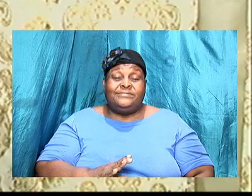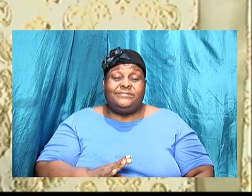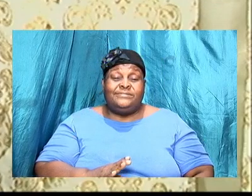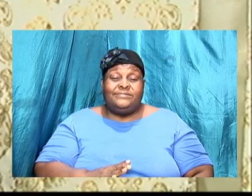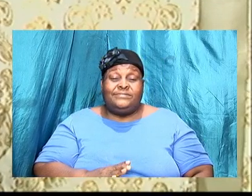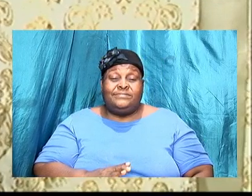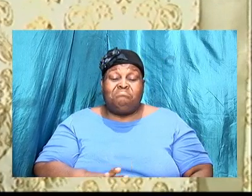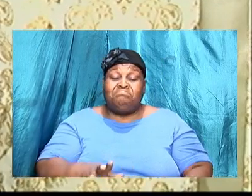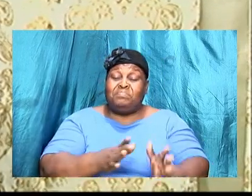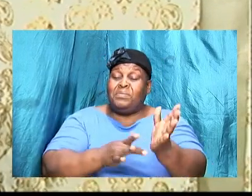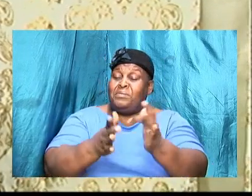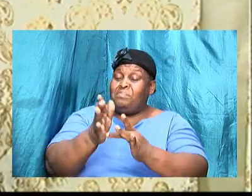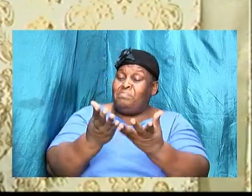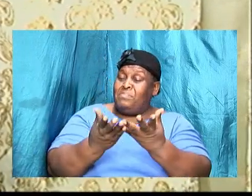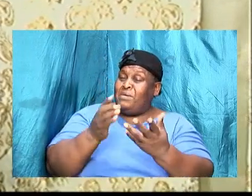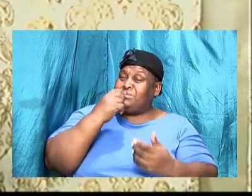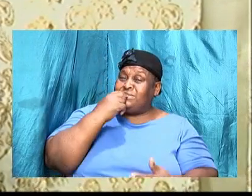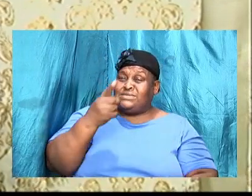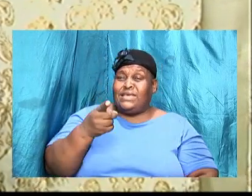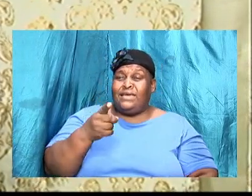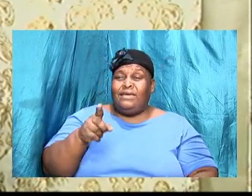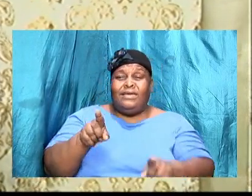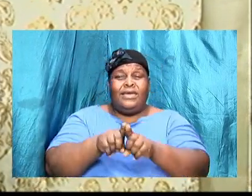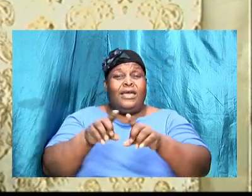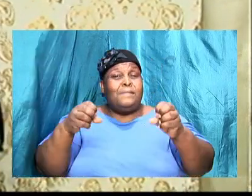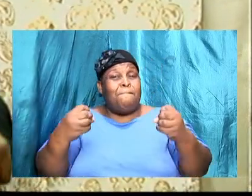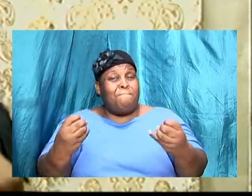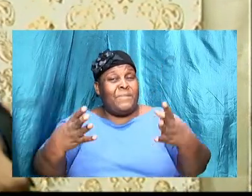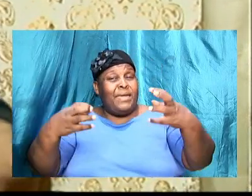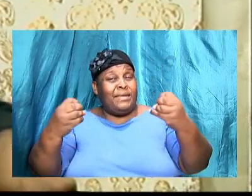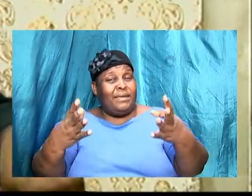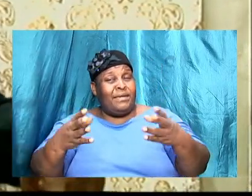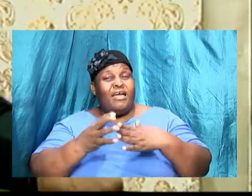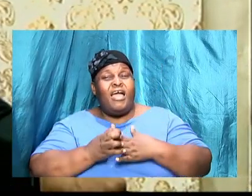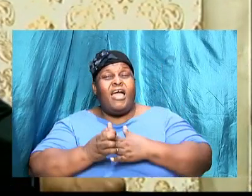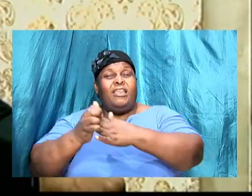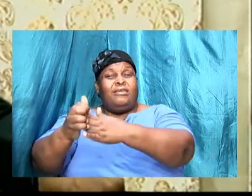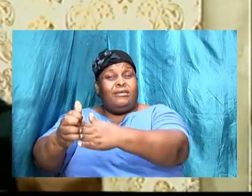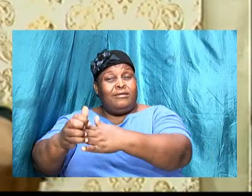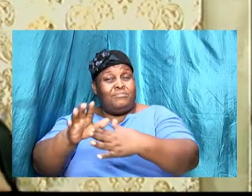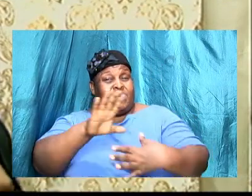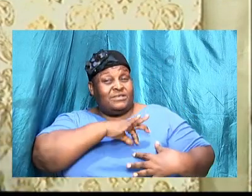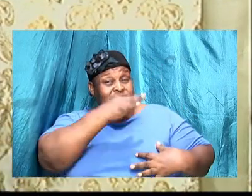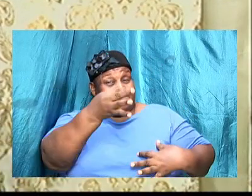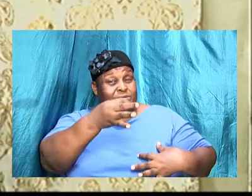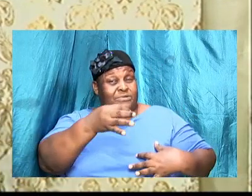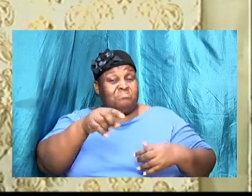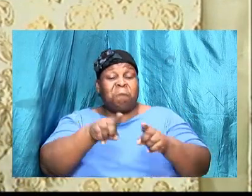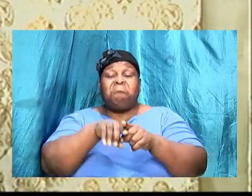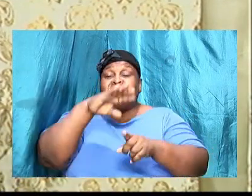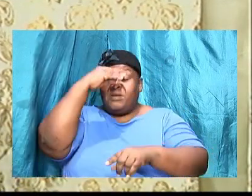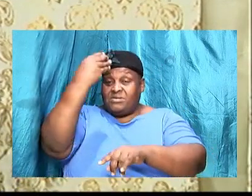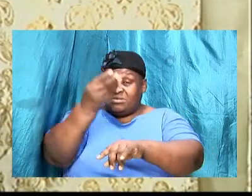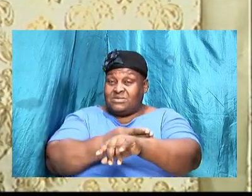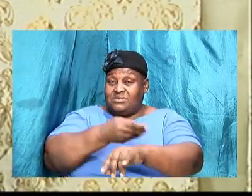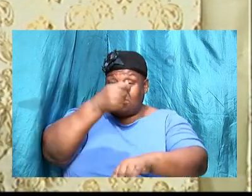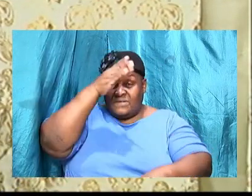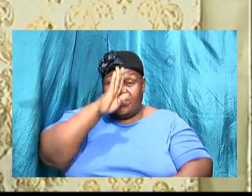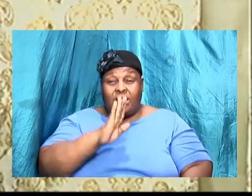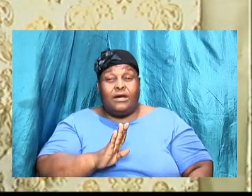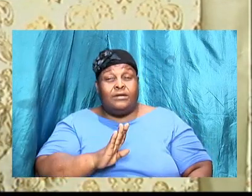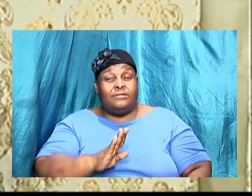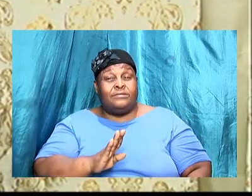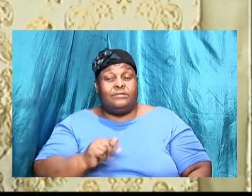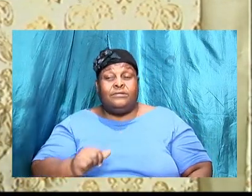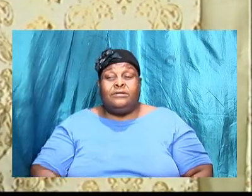the Bible says as many that are led by the spirit are the sons and so when we